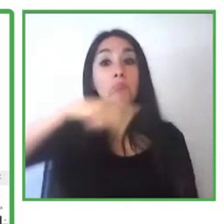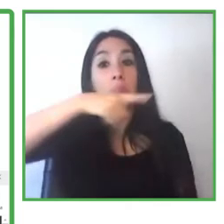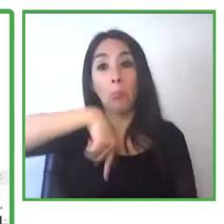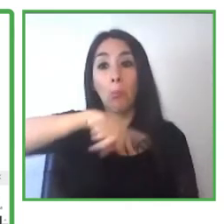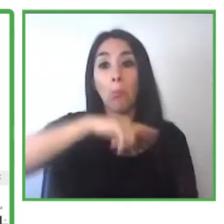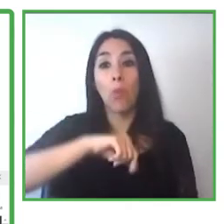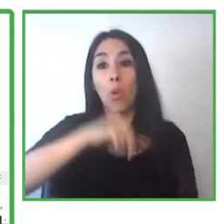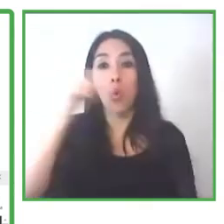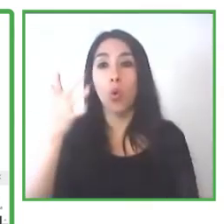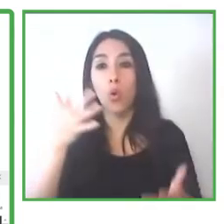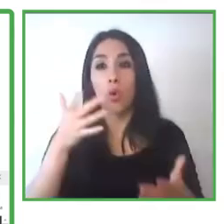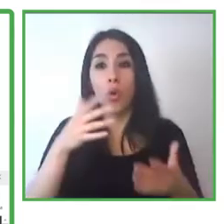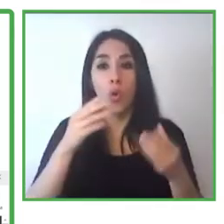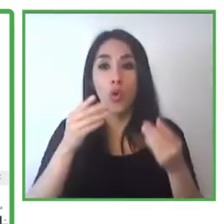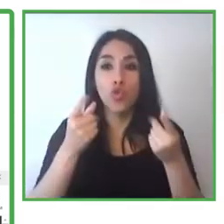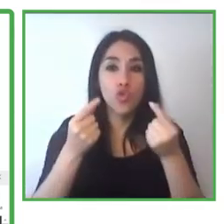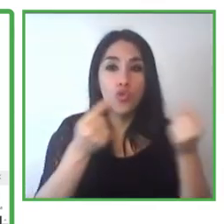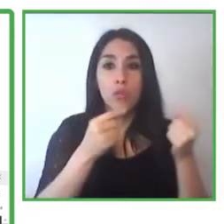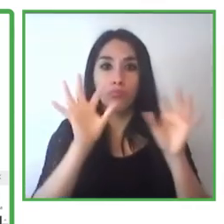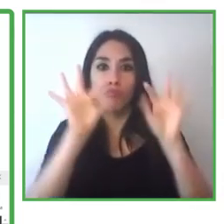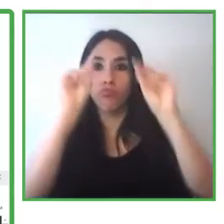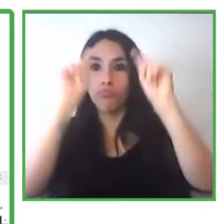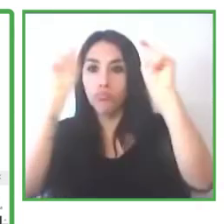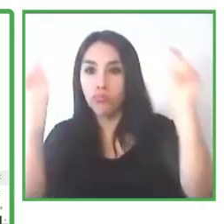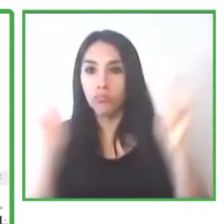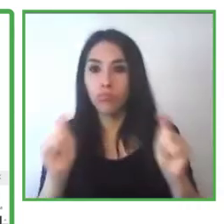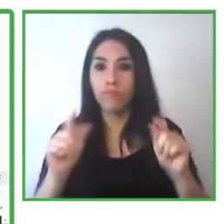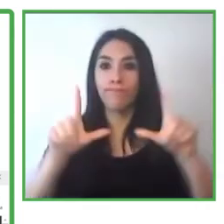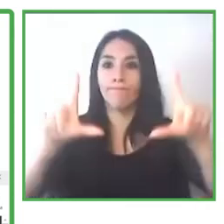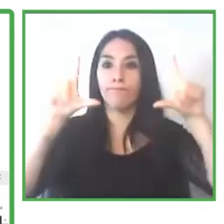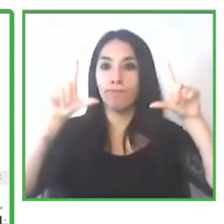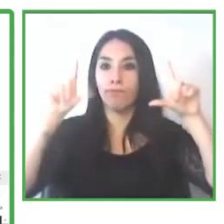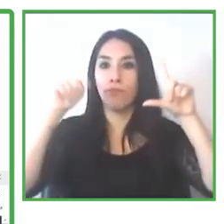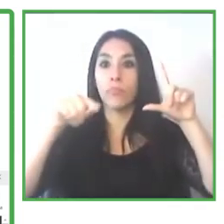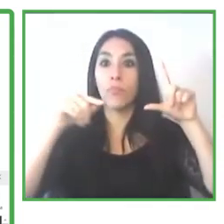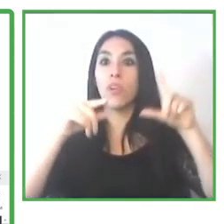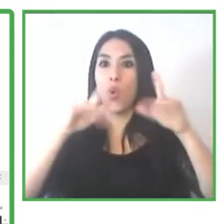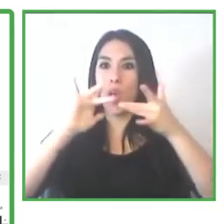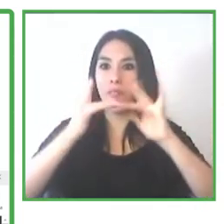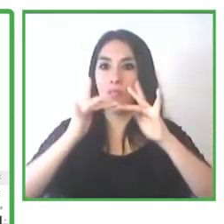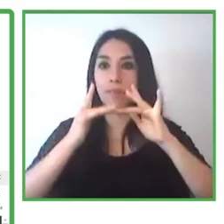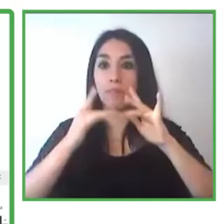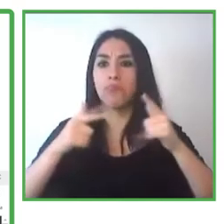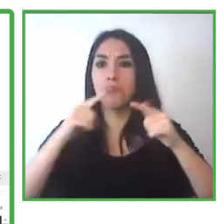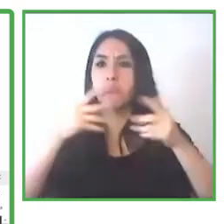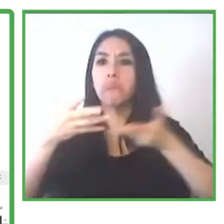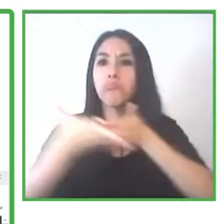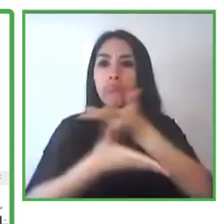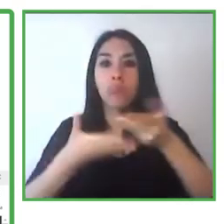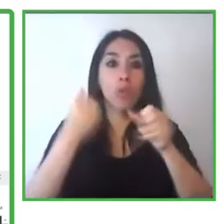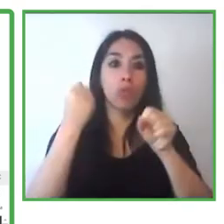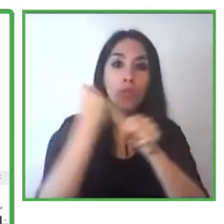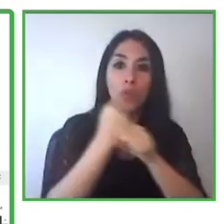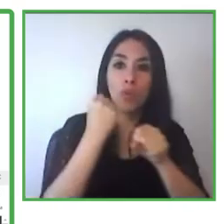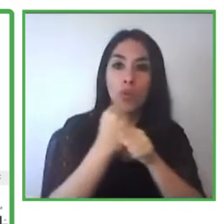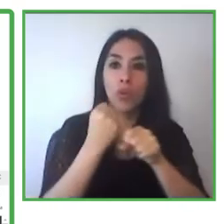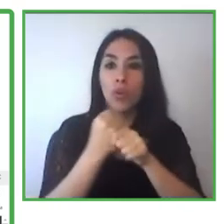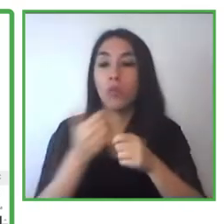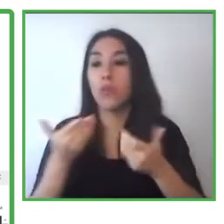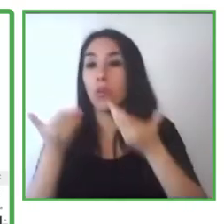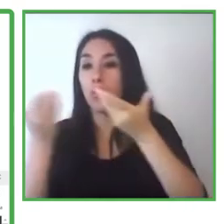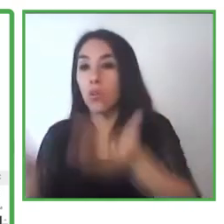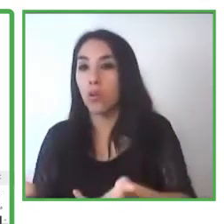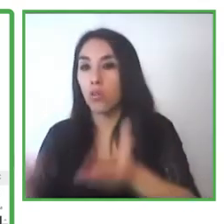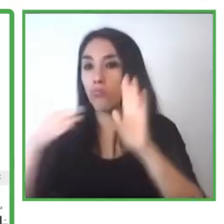platform that has a work offer. We